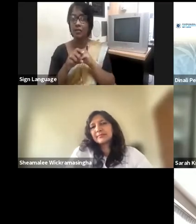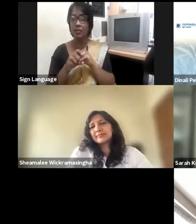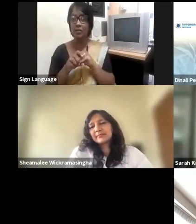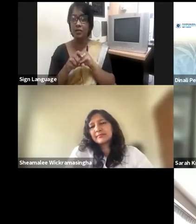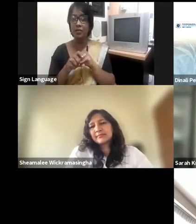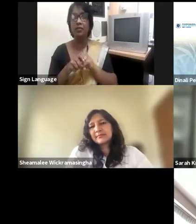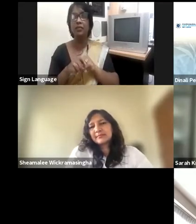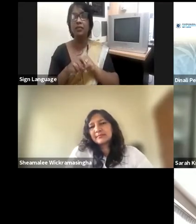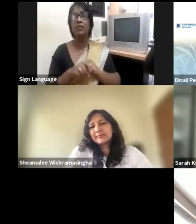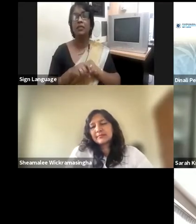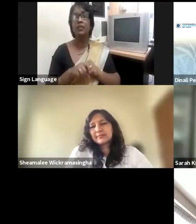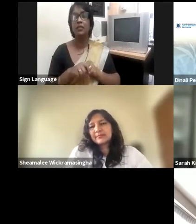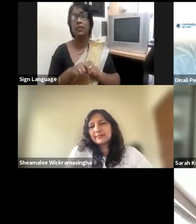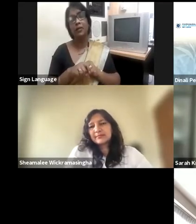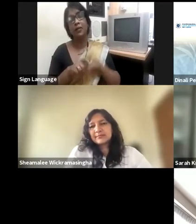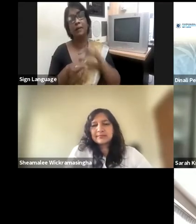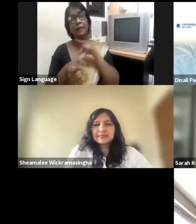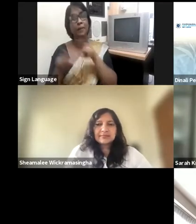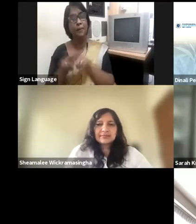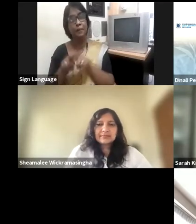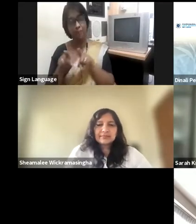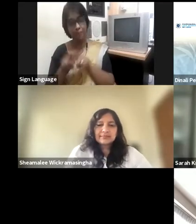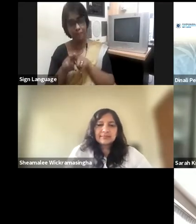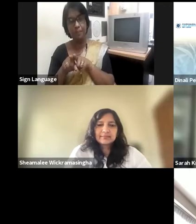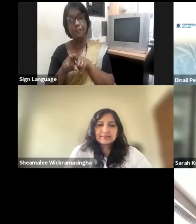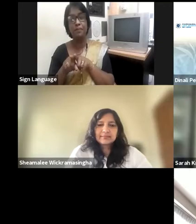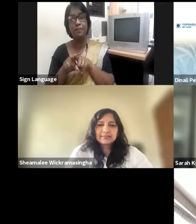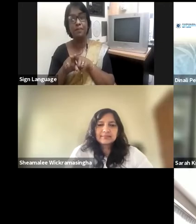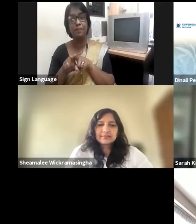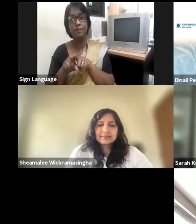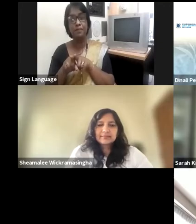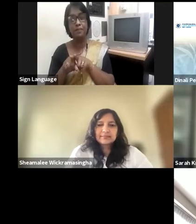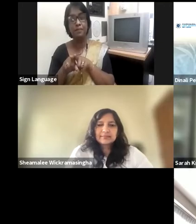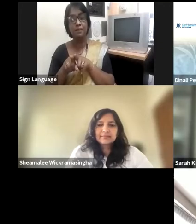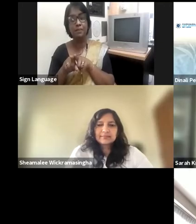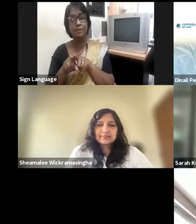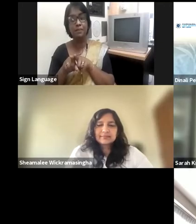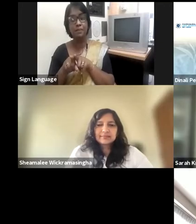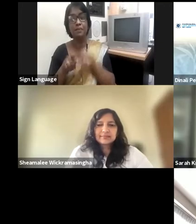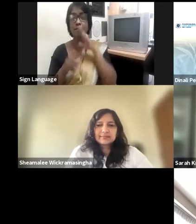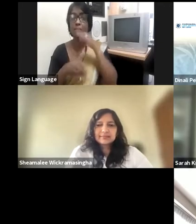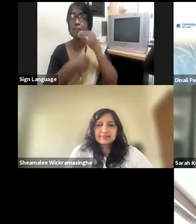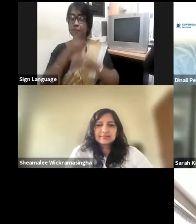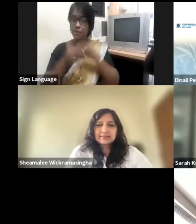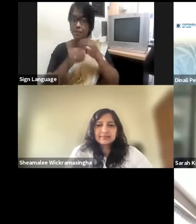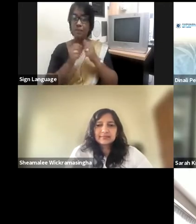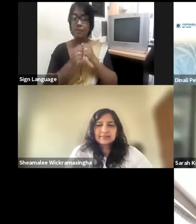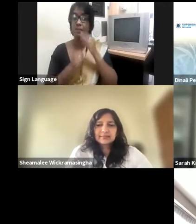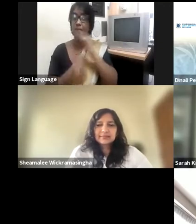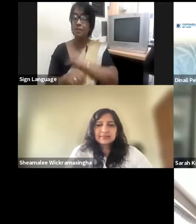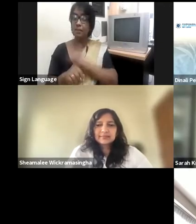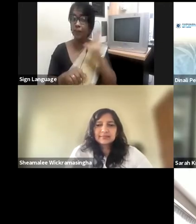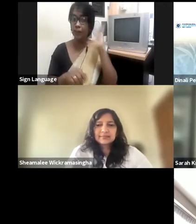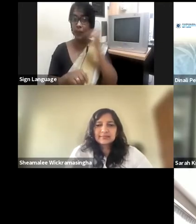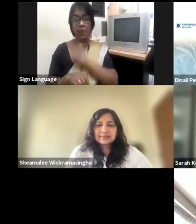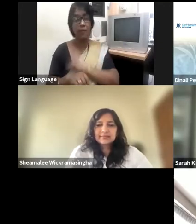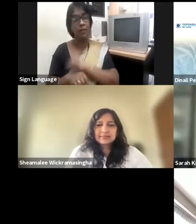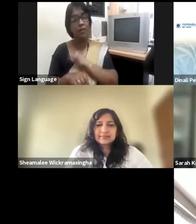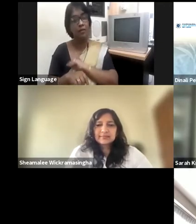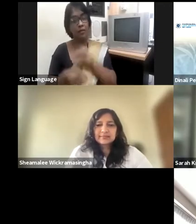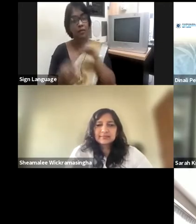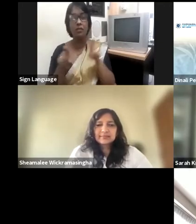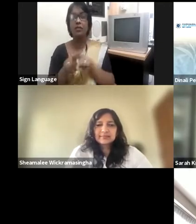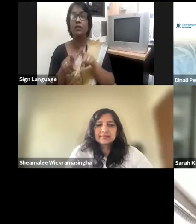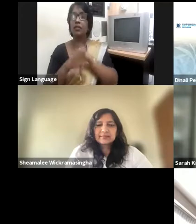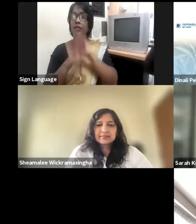very eloquently the business benefit of why we should be having better diversity of gender in the boardroom,